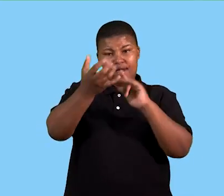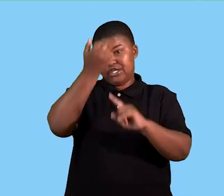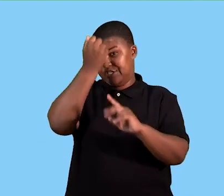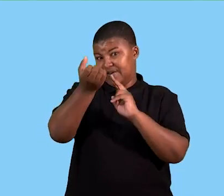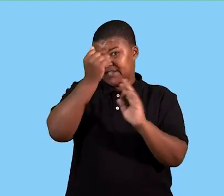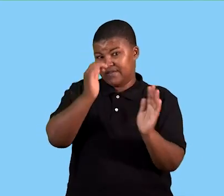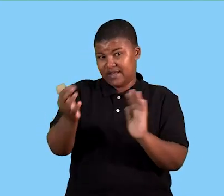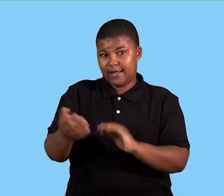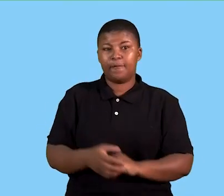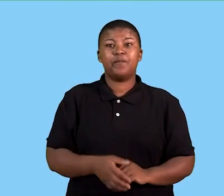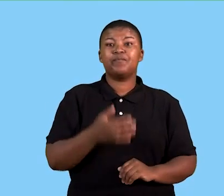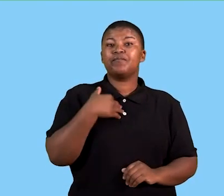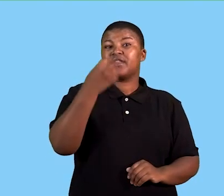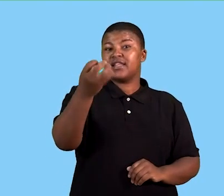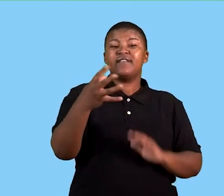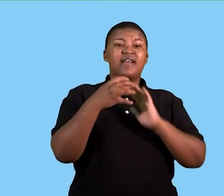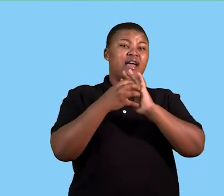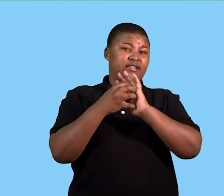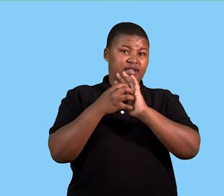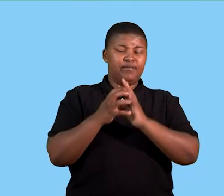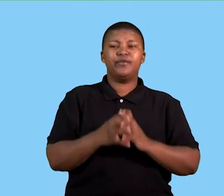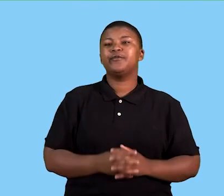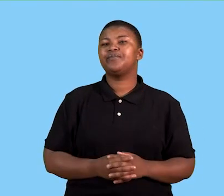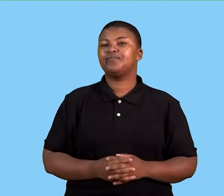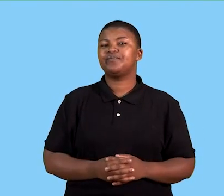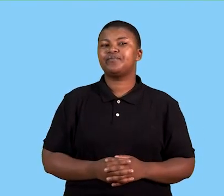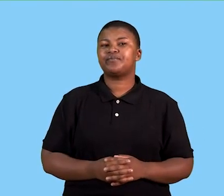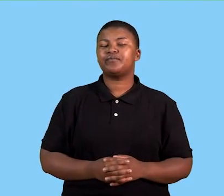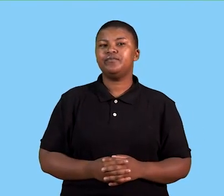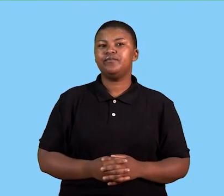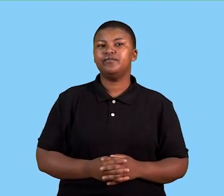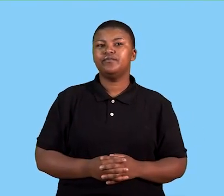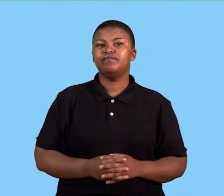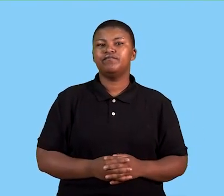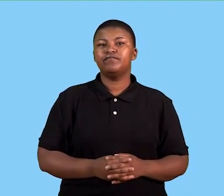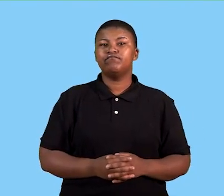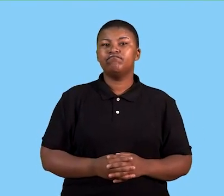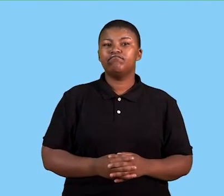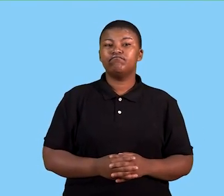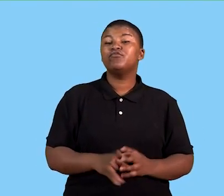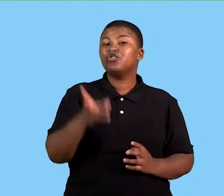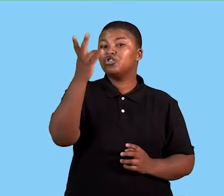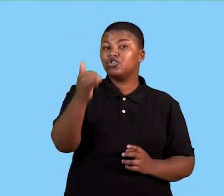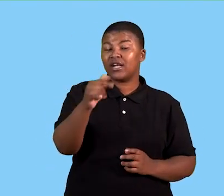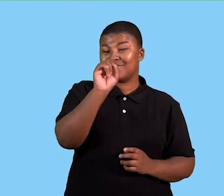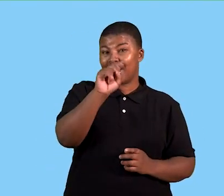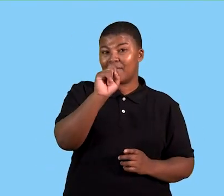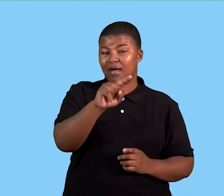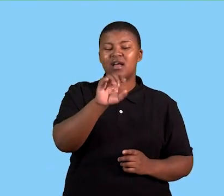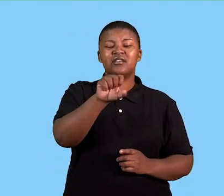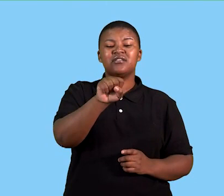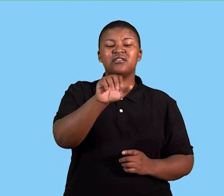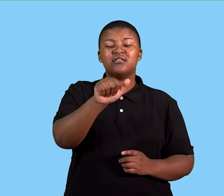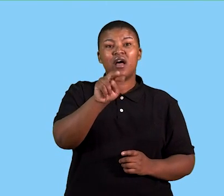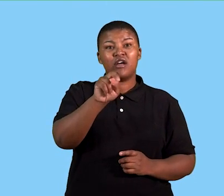So let me give you an example of a vision, mission statement, goals and objectives. So if we look at Sandra